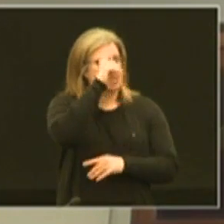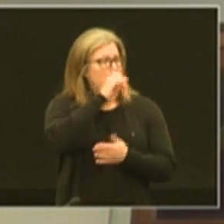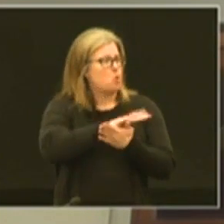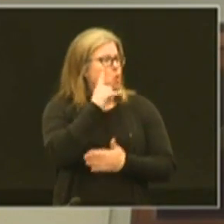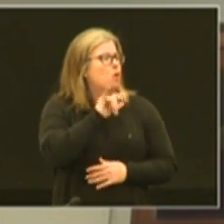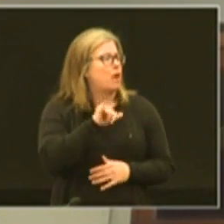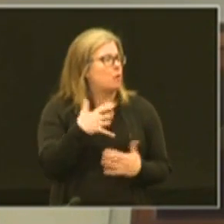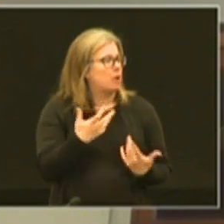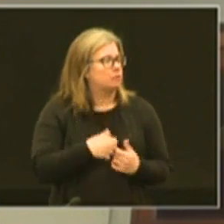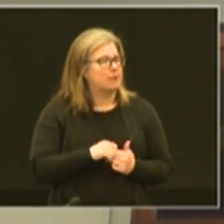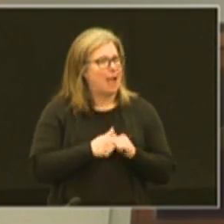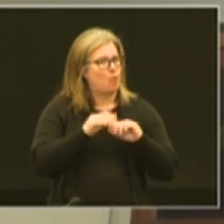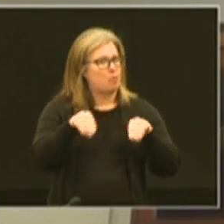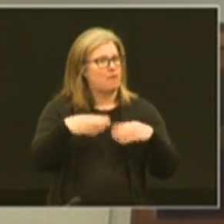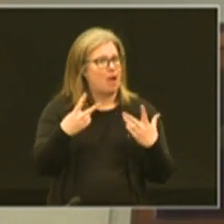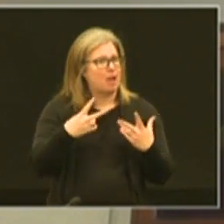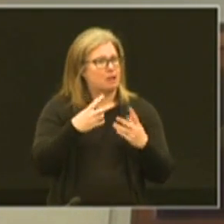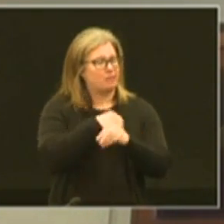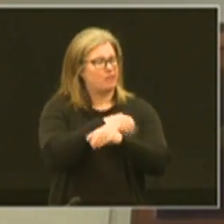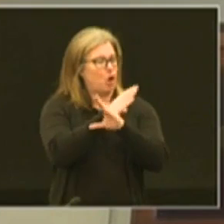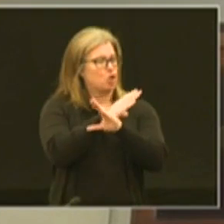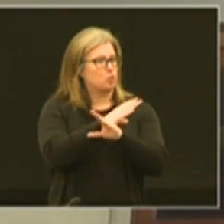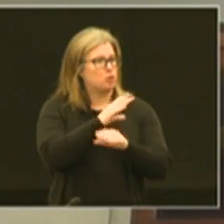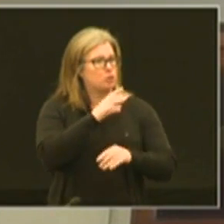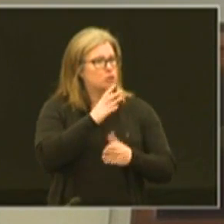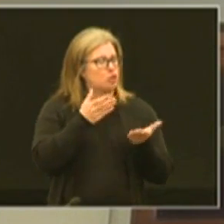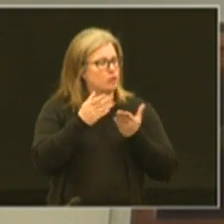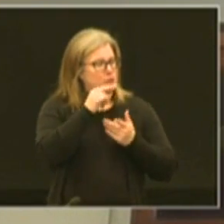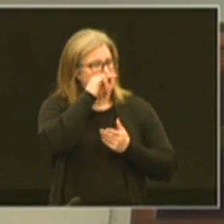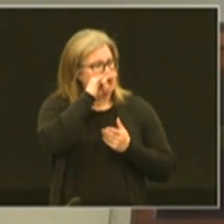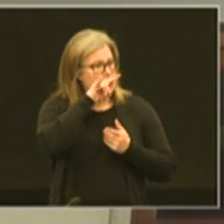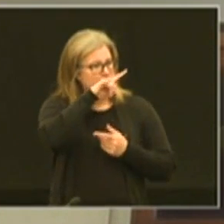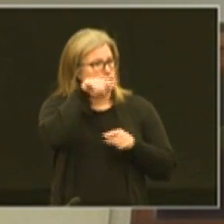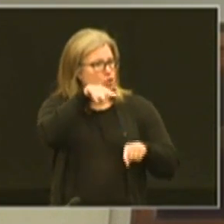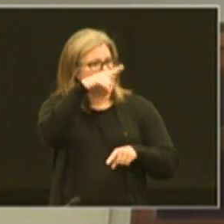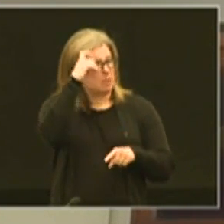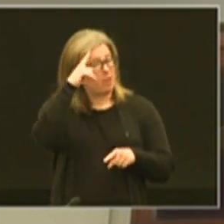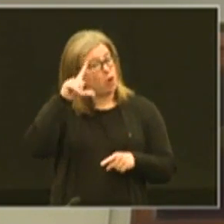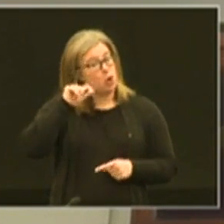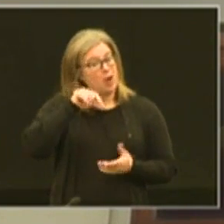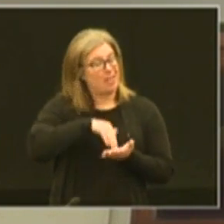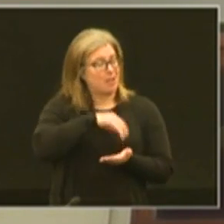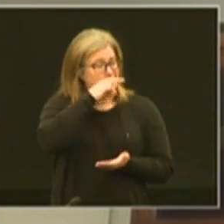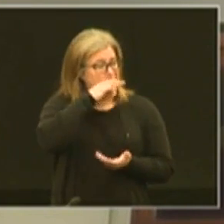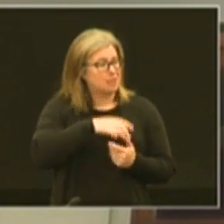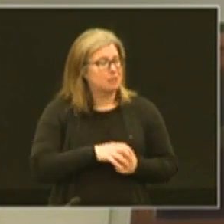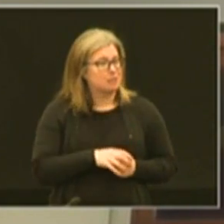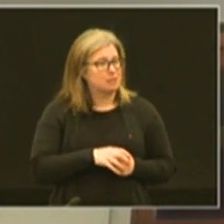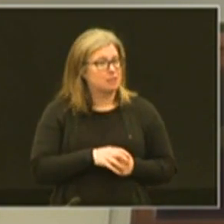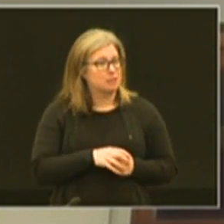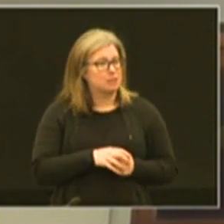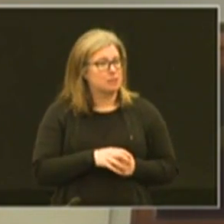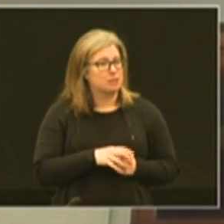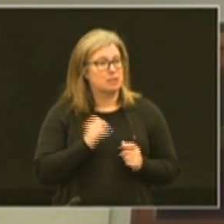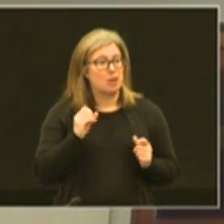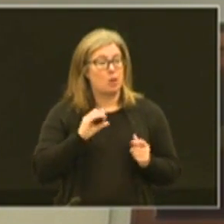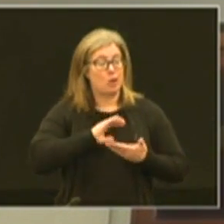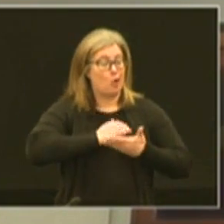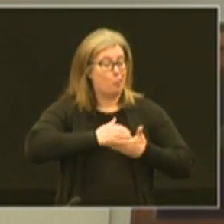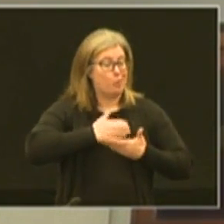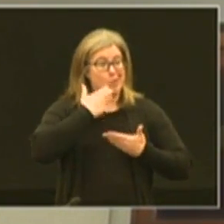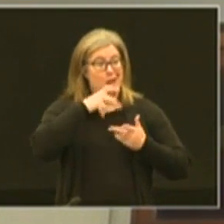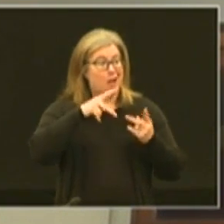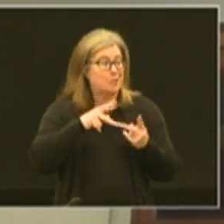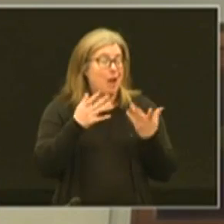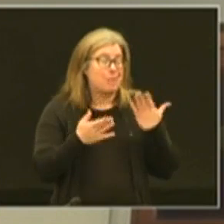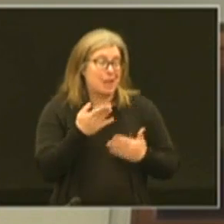look like how could we provide virtual services to kids in the summer for 20 000 kids so a chromebook and a